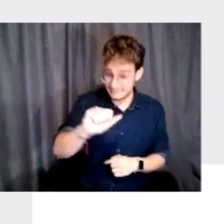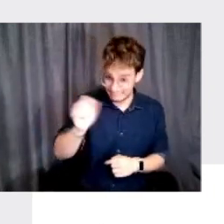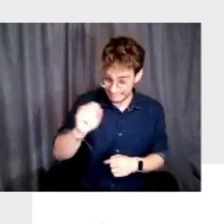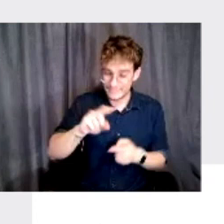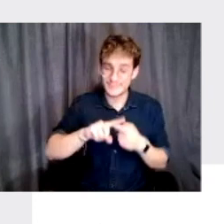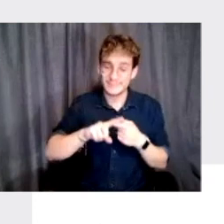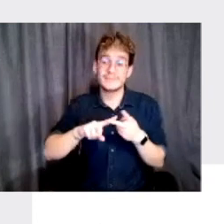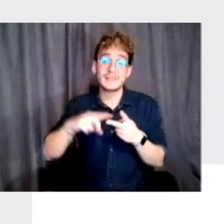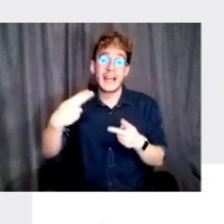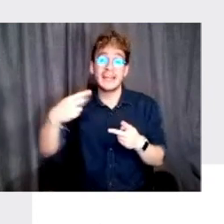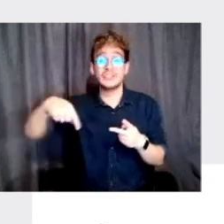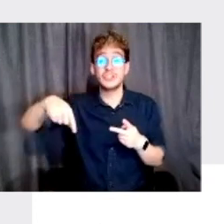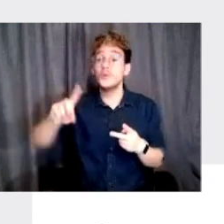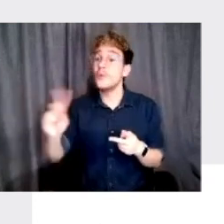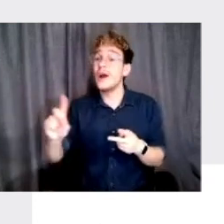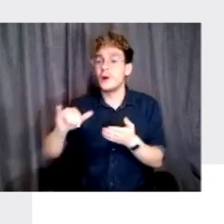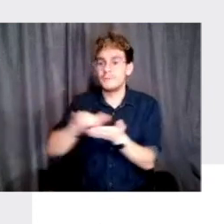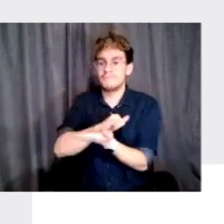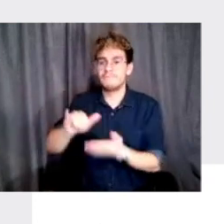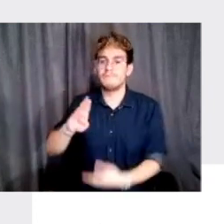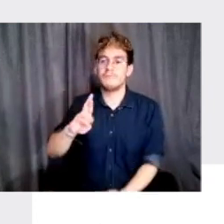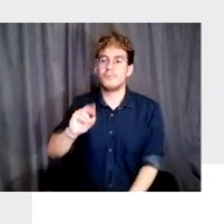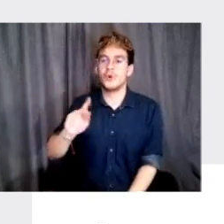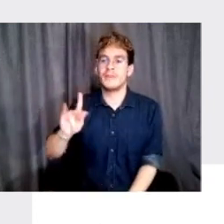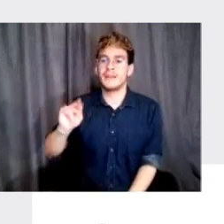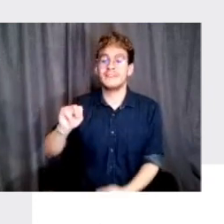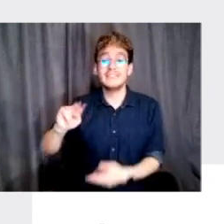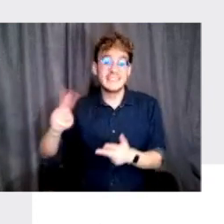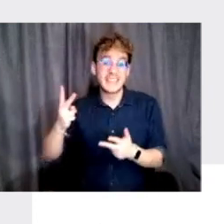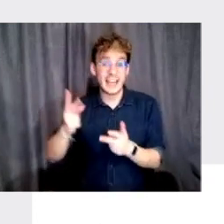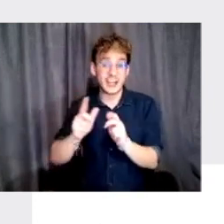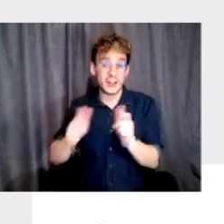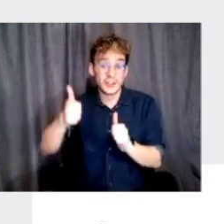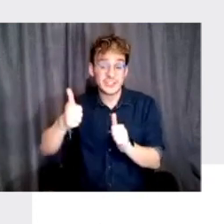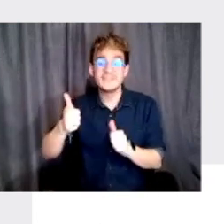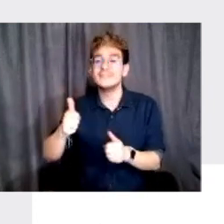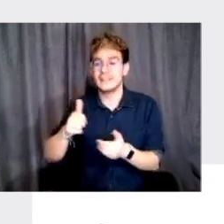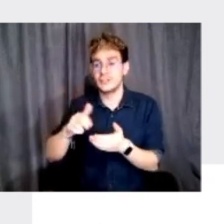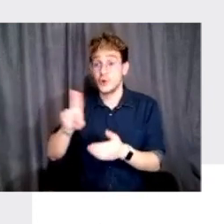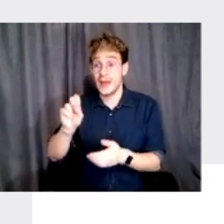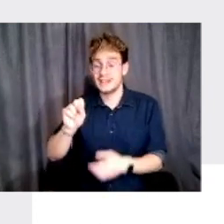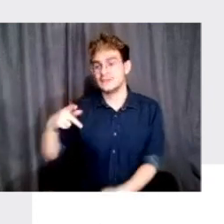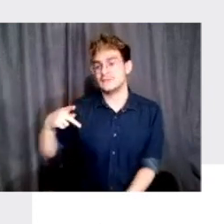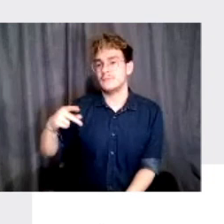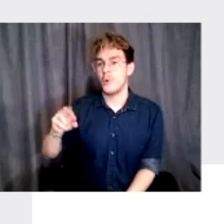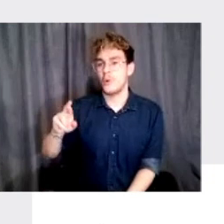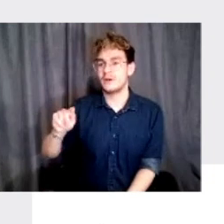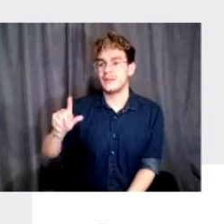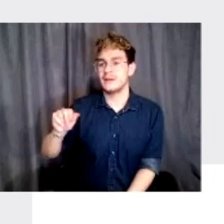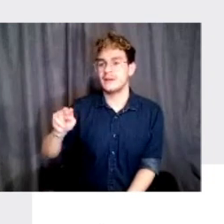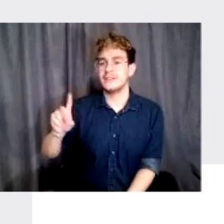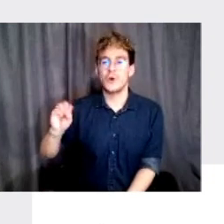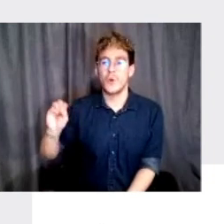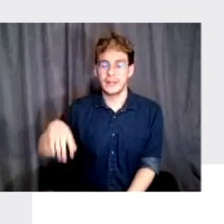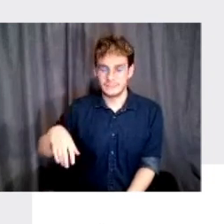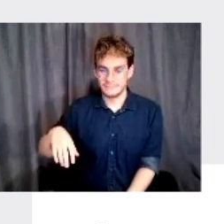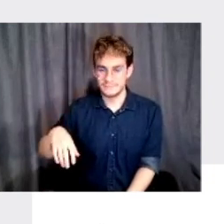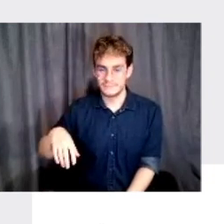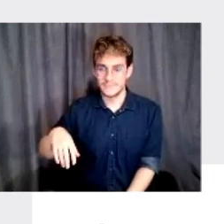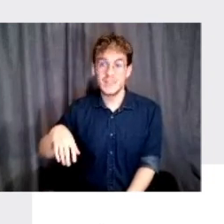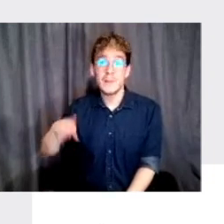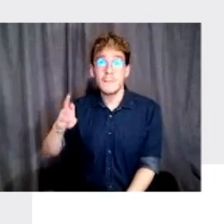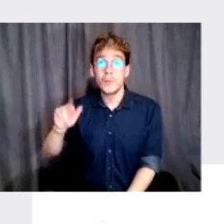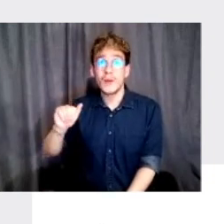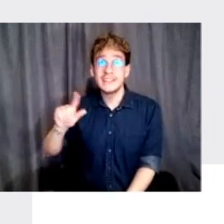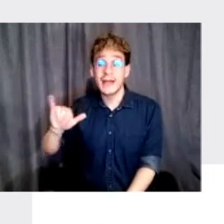headquarters is in Brooklyn. And then we have the second largest in the US is in Portland. And then we have in my Brazil,